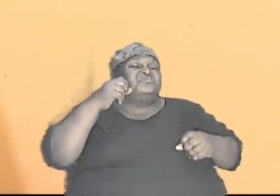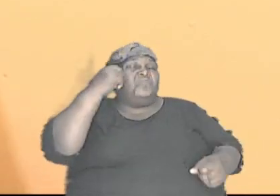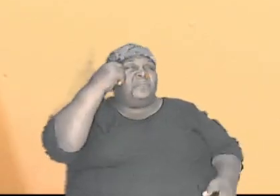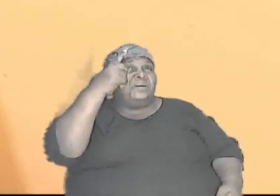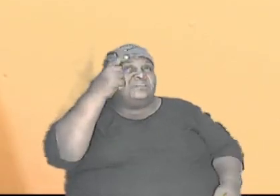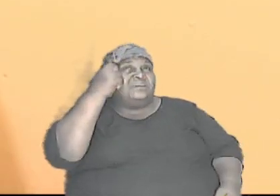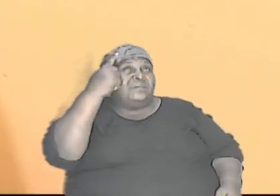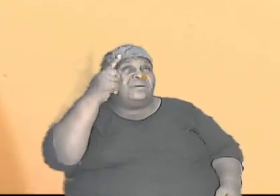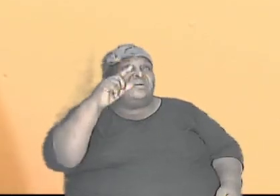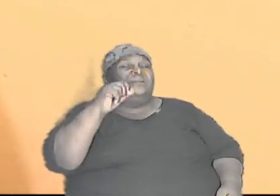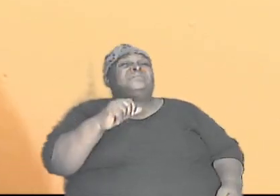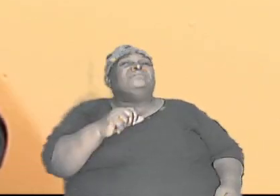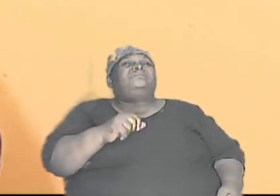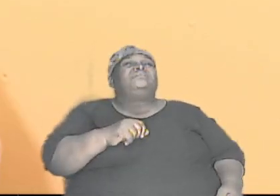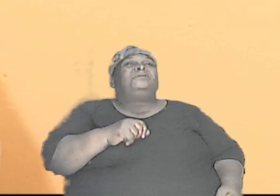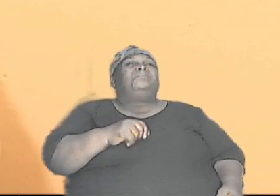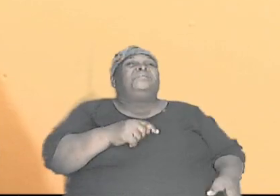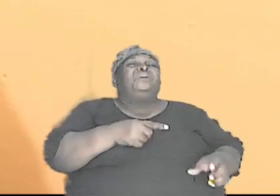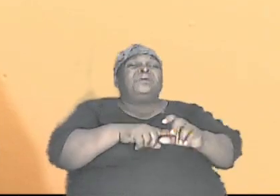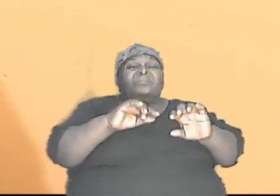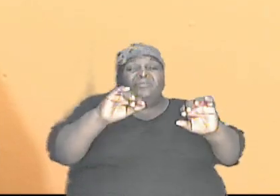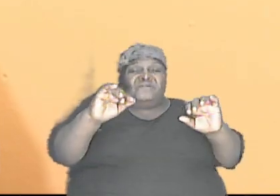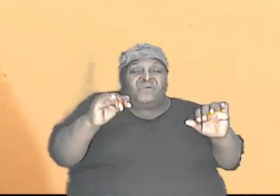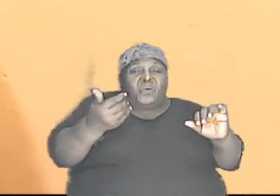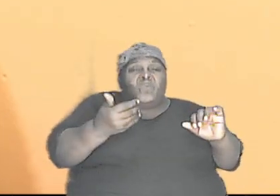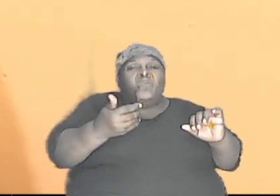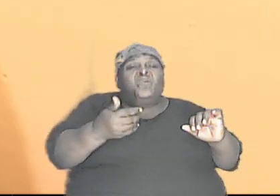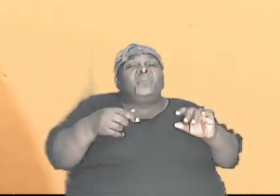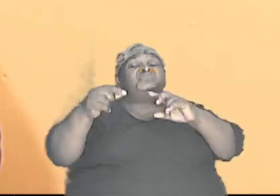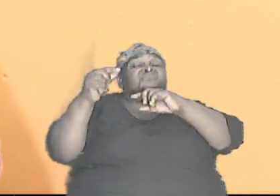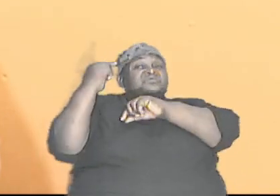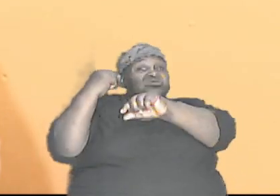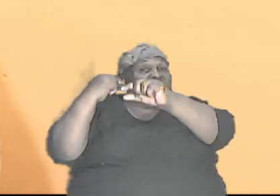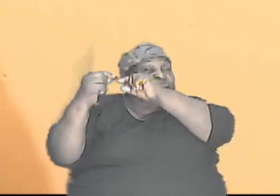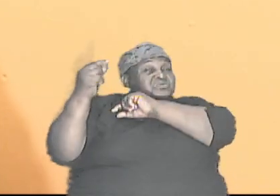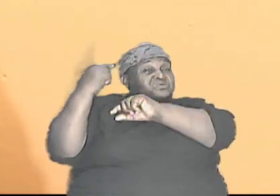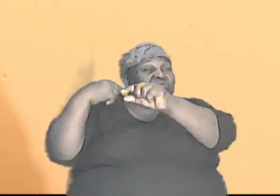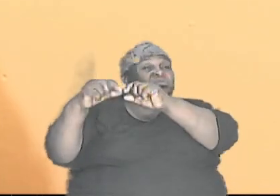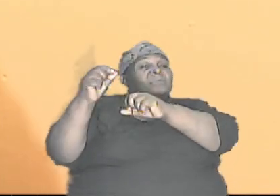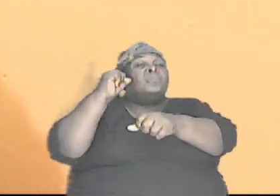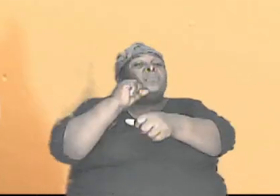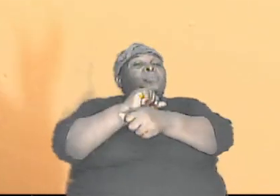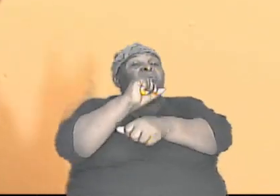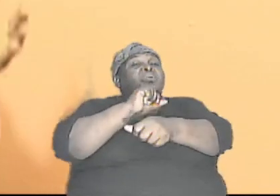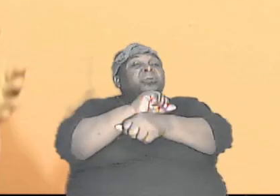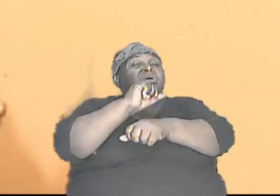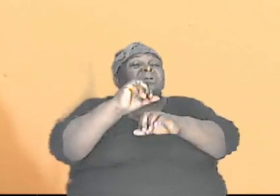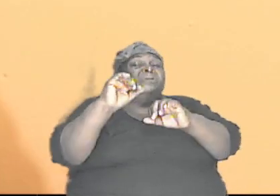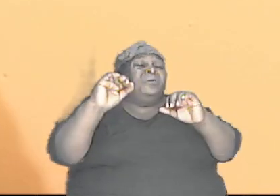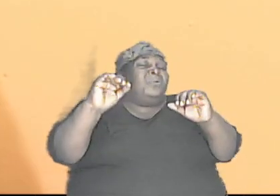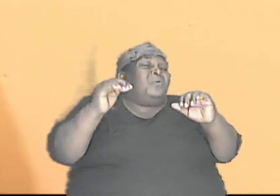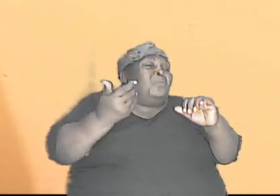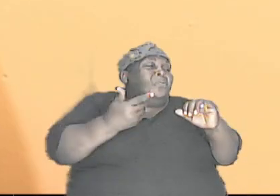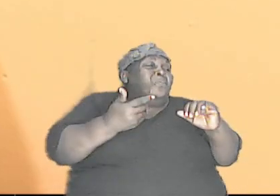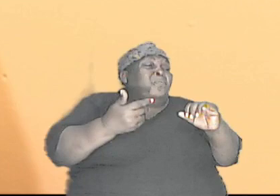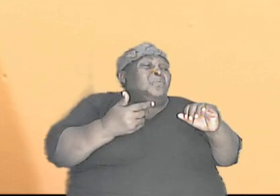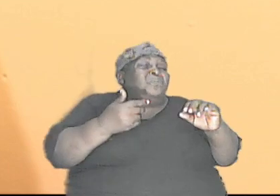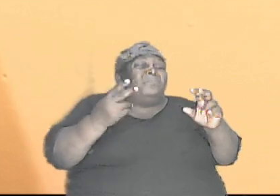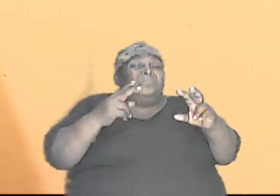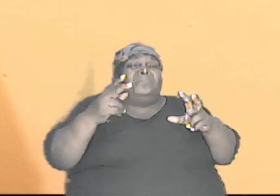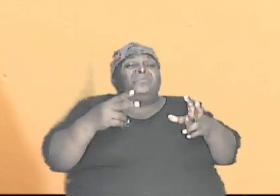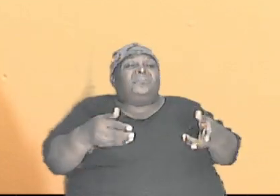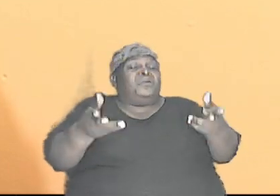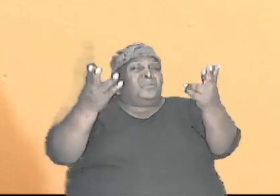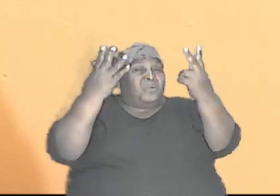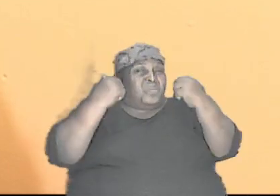fundamentals of how genetics work and how variations can come about